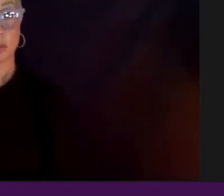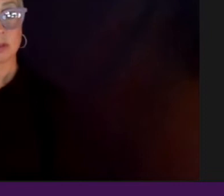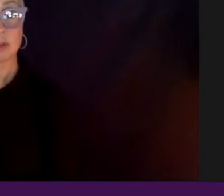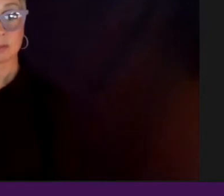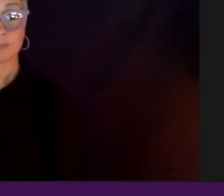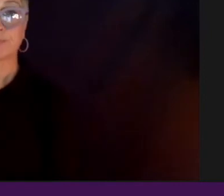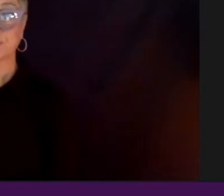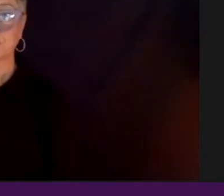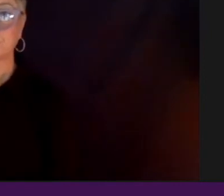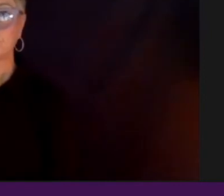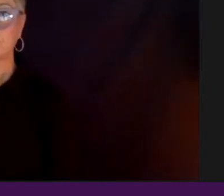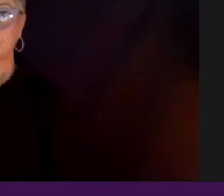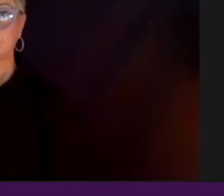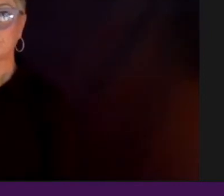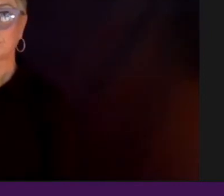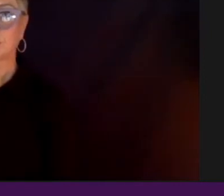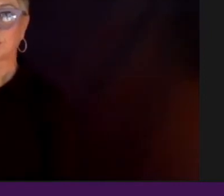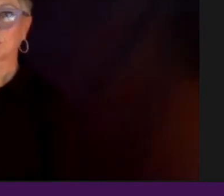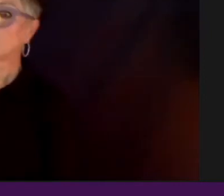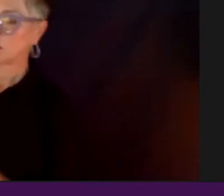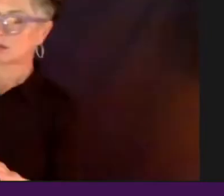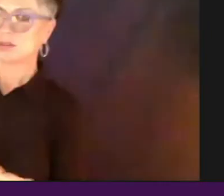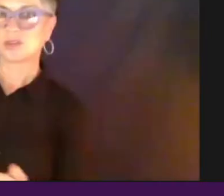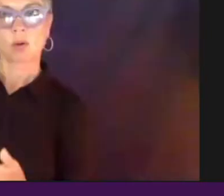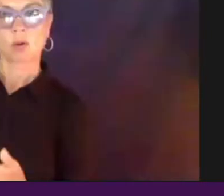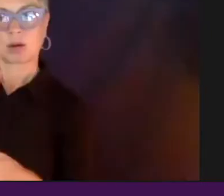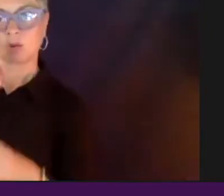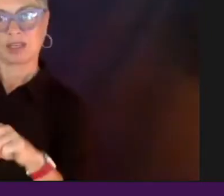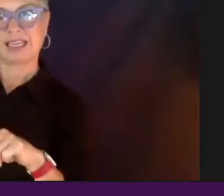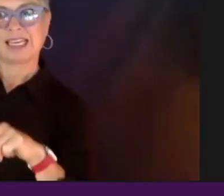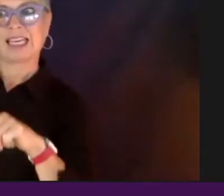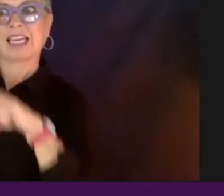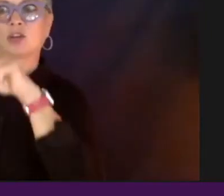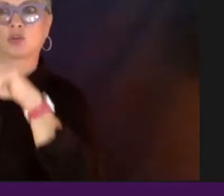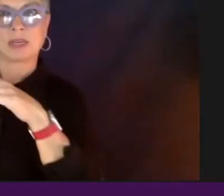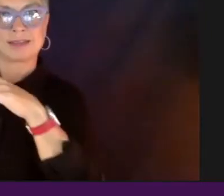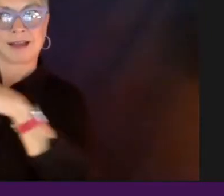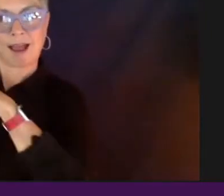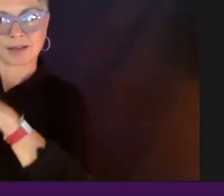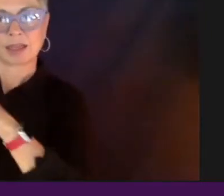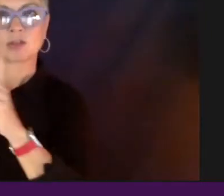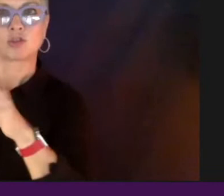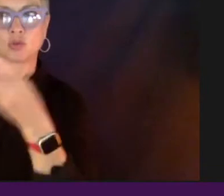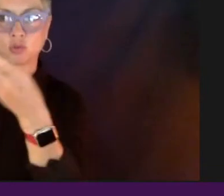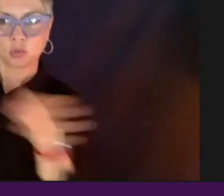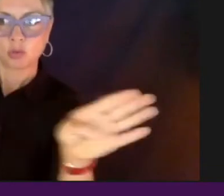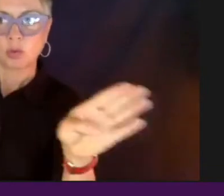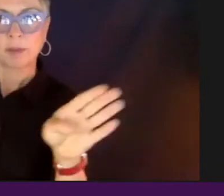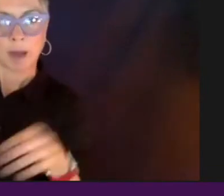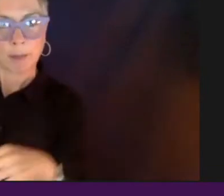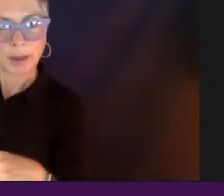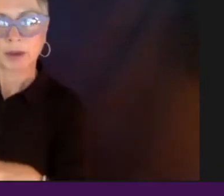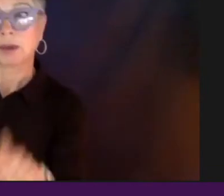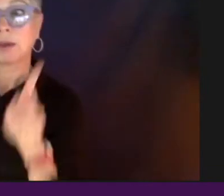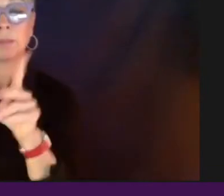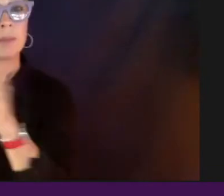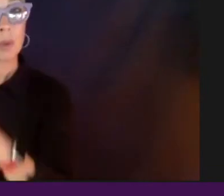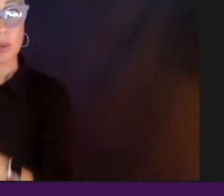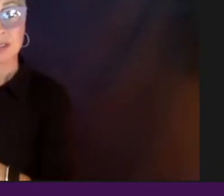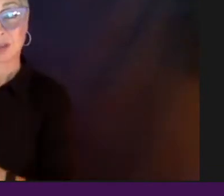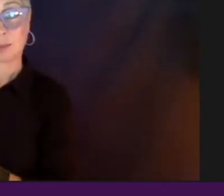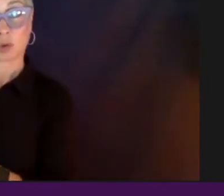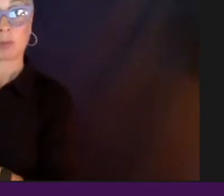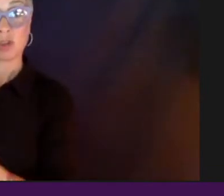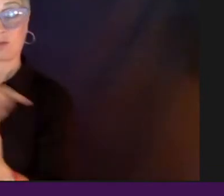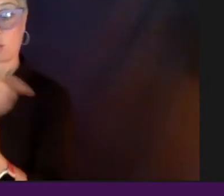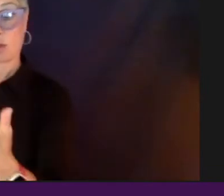So that just increased the, um, the access that the public, quote unquote, uh, those that have the subscriptions on those channels can actually,